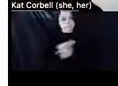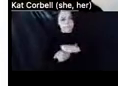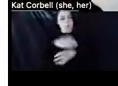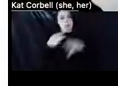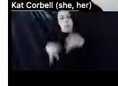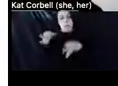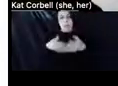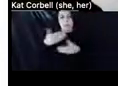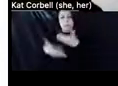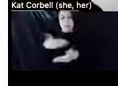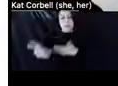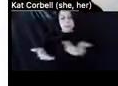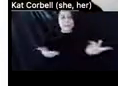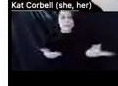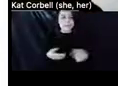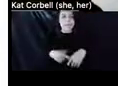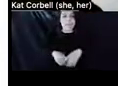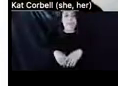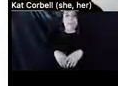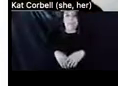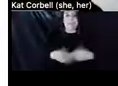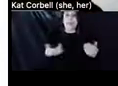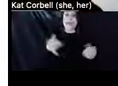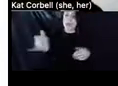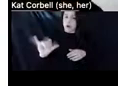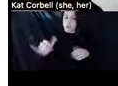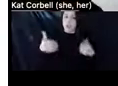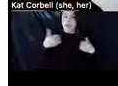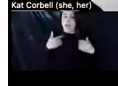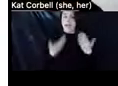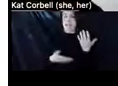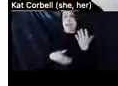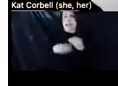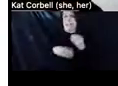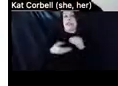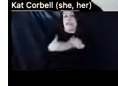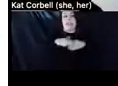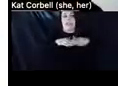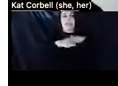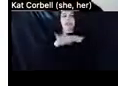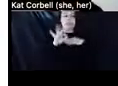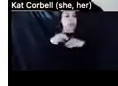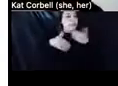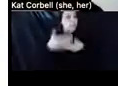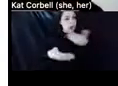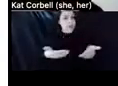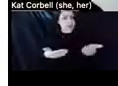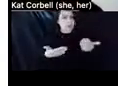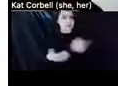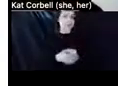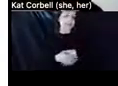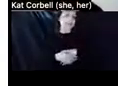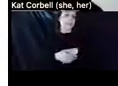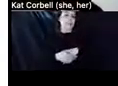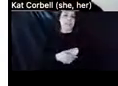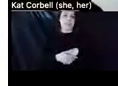housing are also entitled to additional layers of process as defined in the provider contracts and agency OMH,